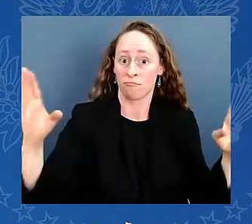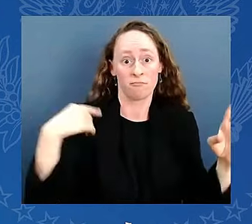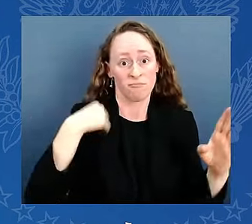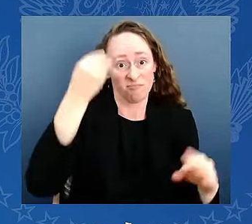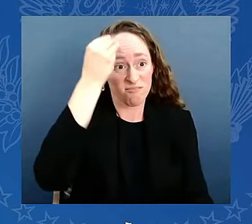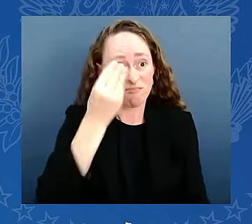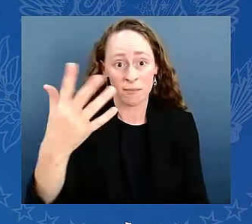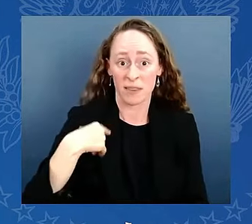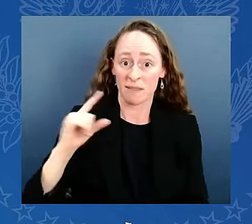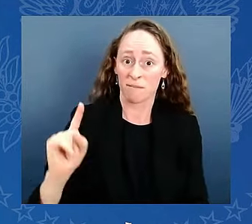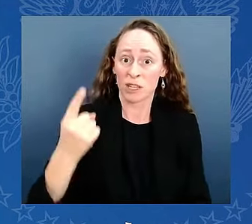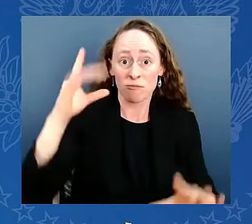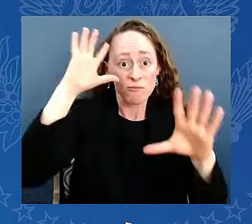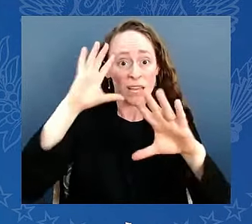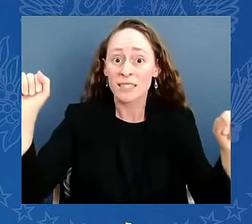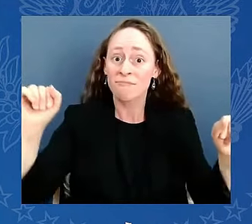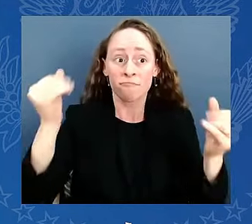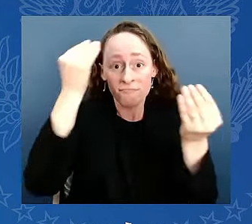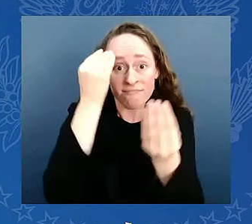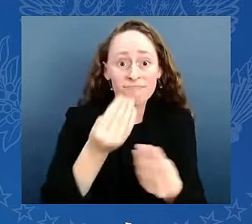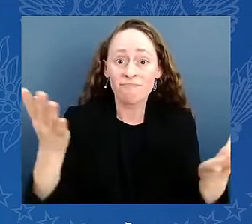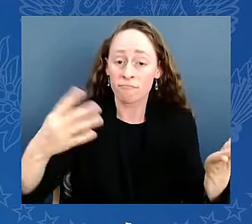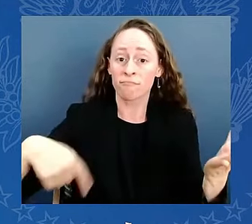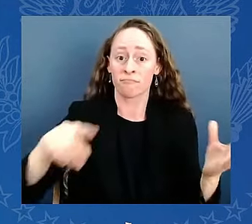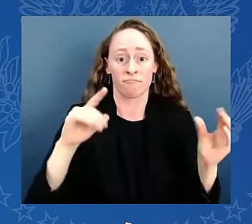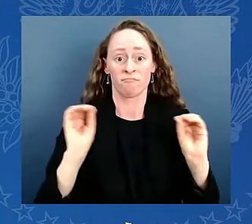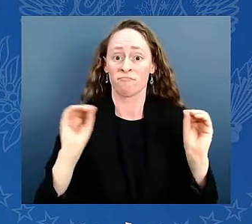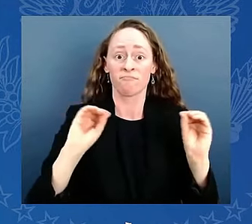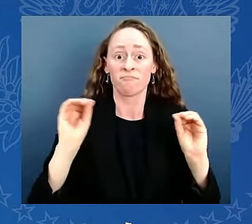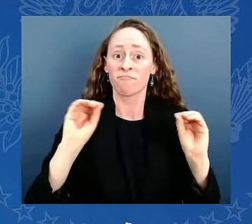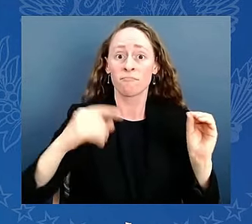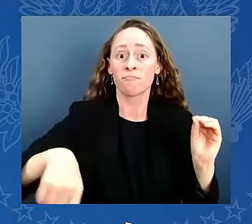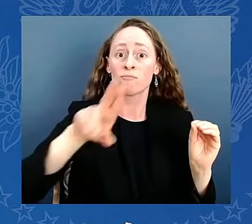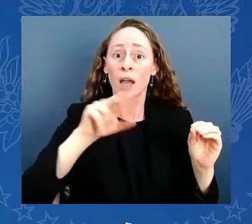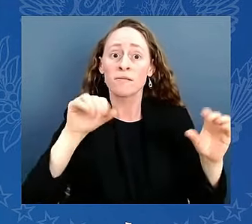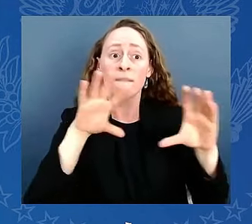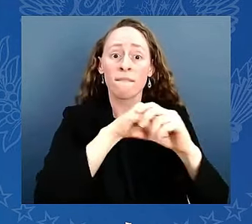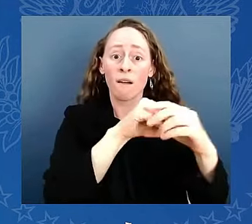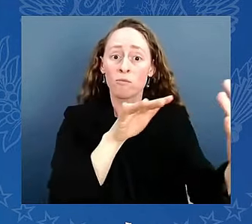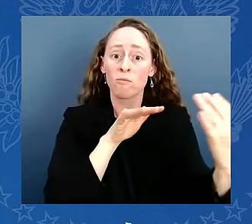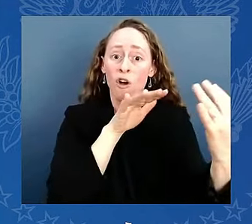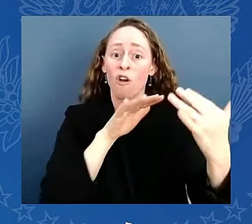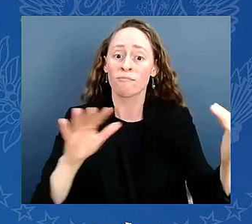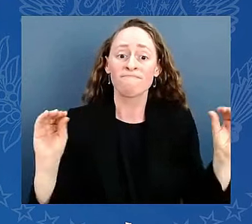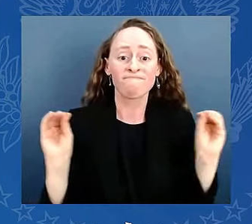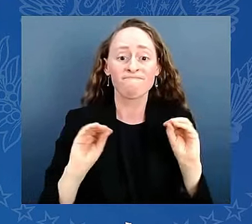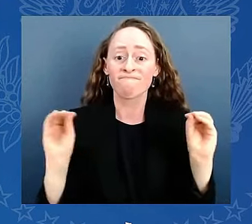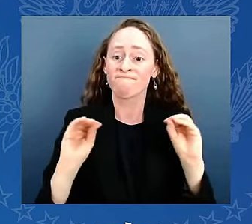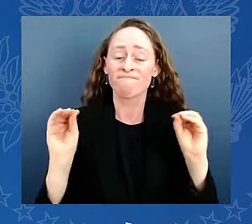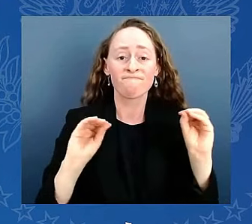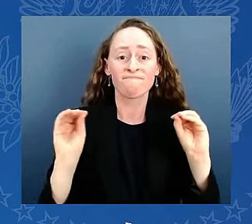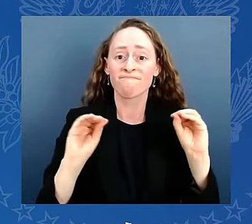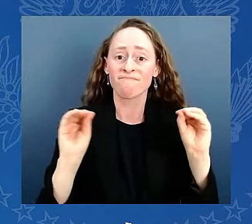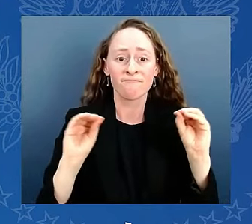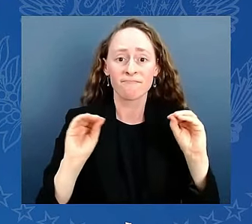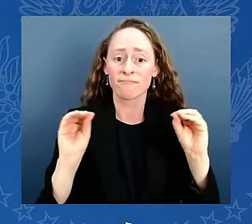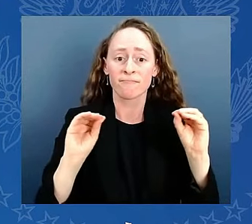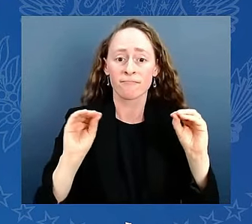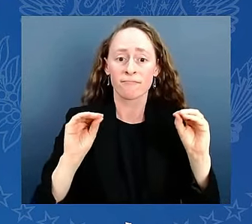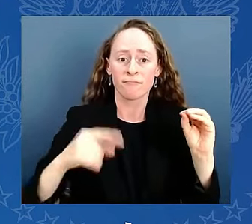We'll keep rallying a coalition of proud nations to stop Putin from taking over Ukraine and doing more damage.